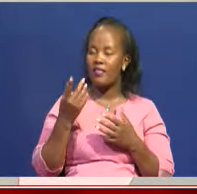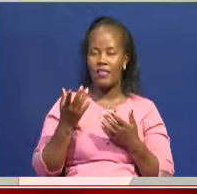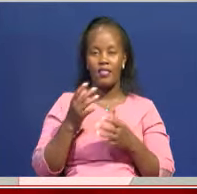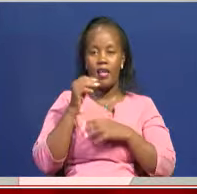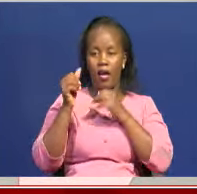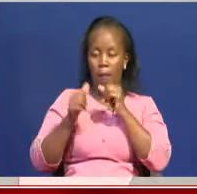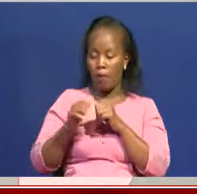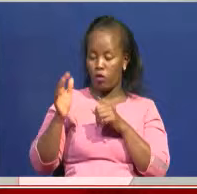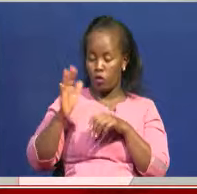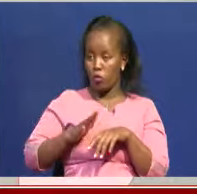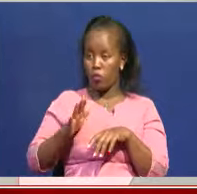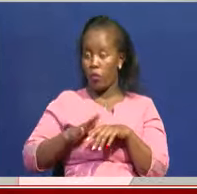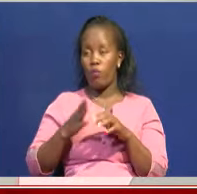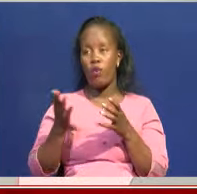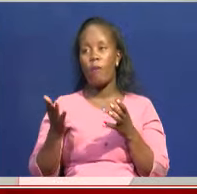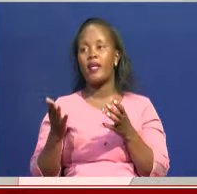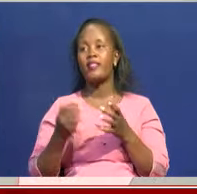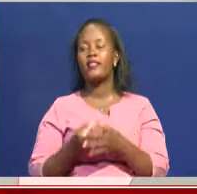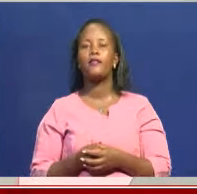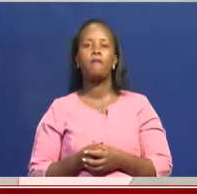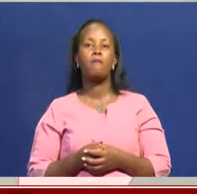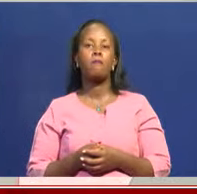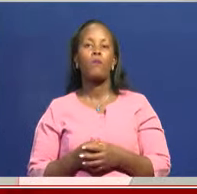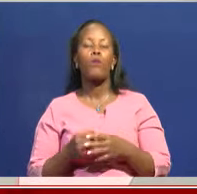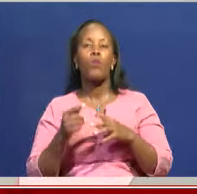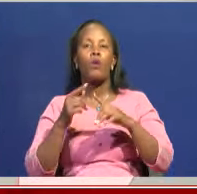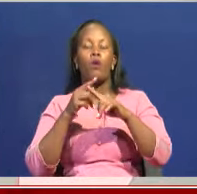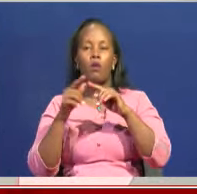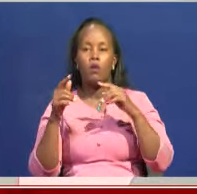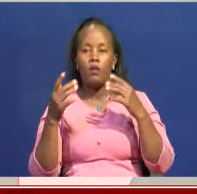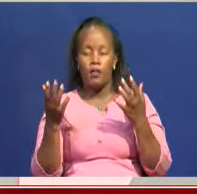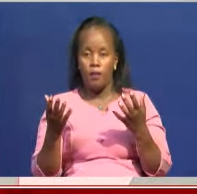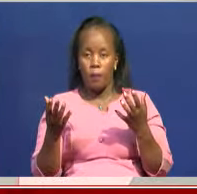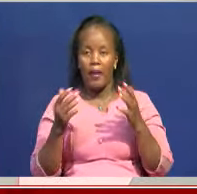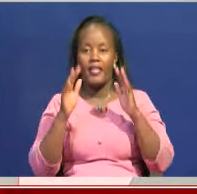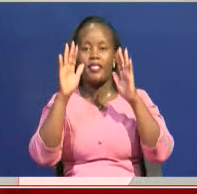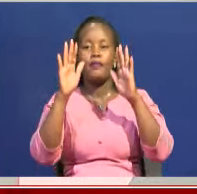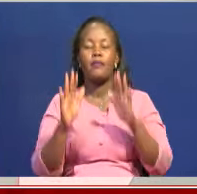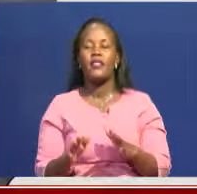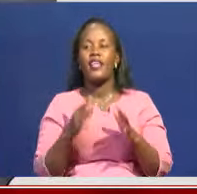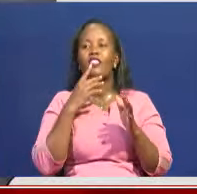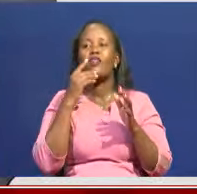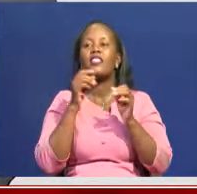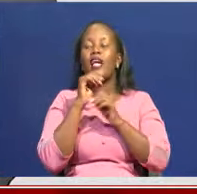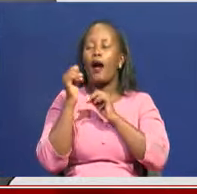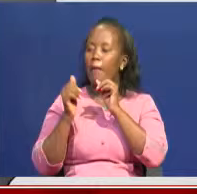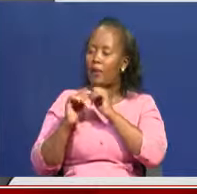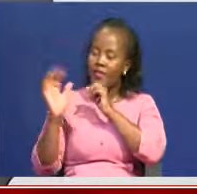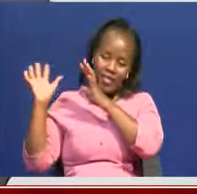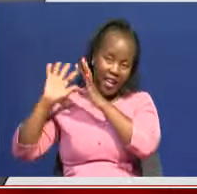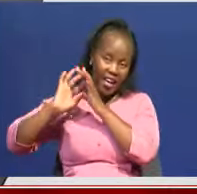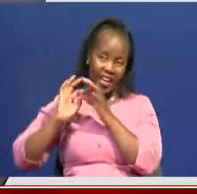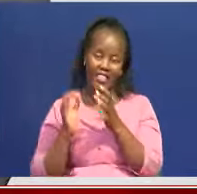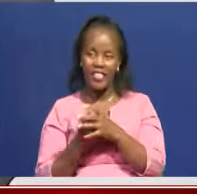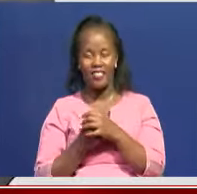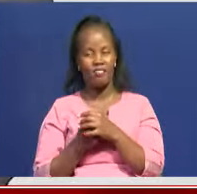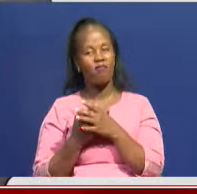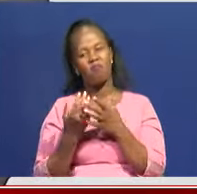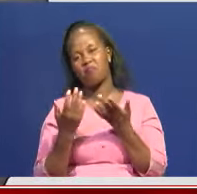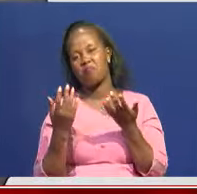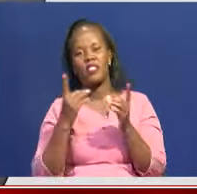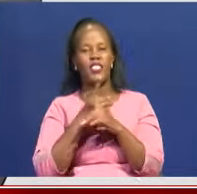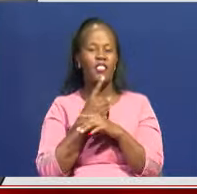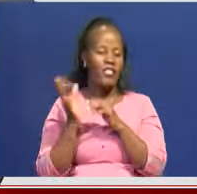a little bit later, of course, as we wind up. But it's important you mentioned about culture. And other than the cultural